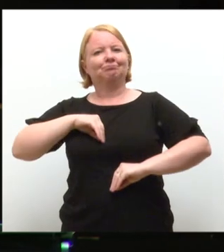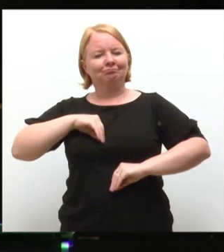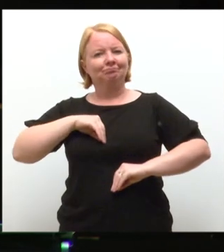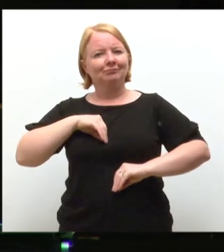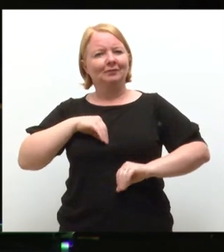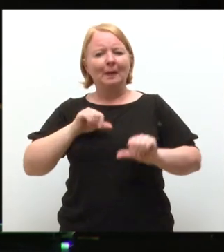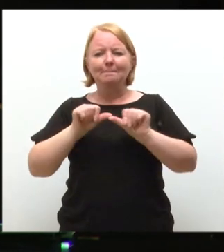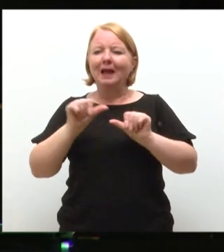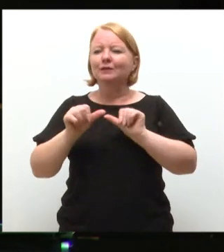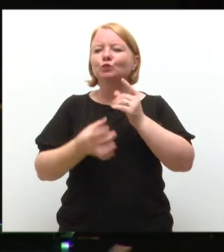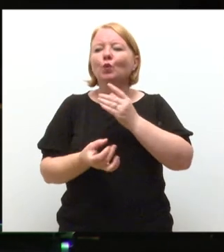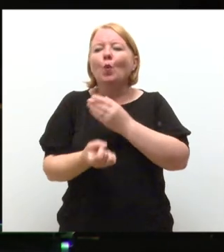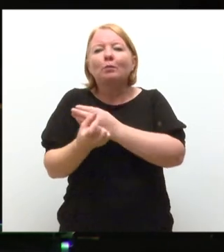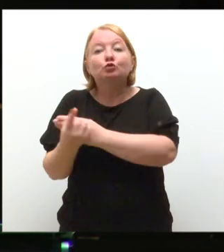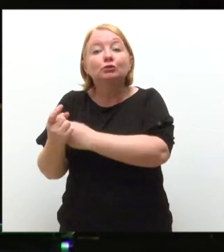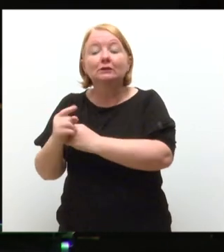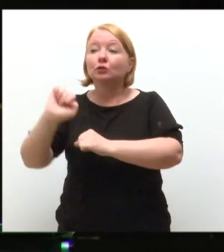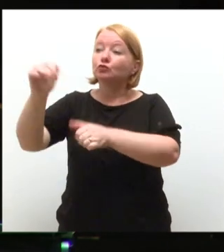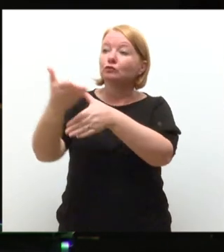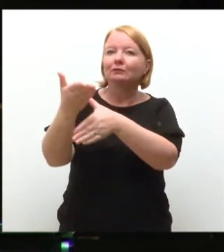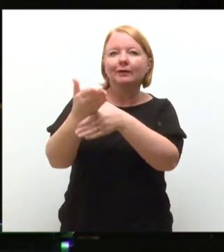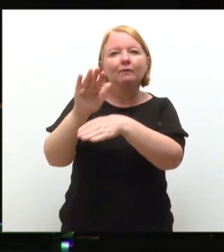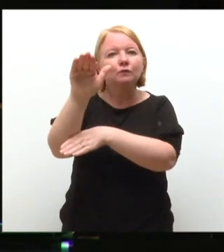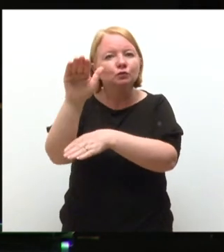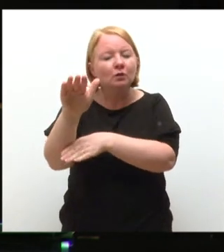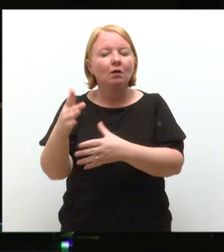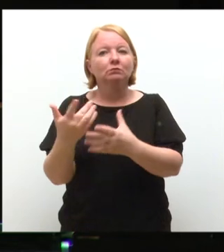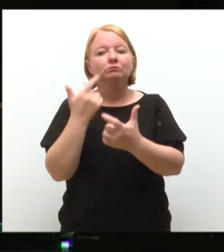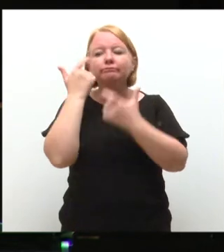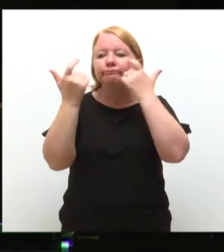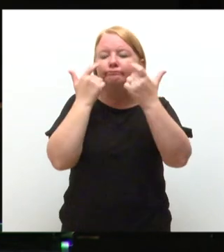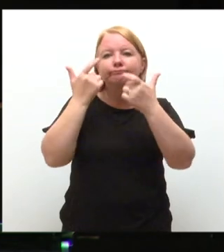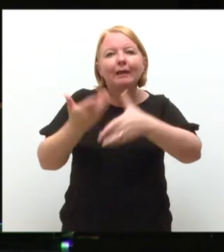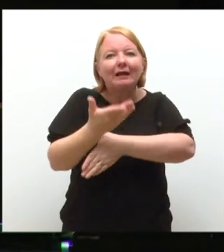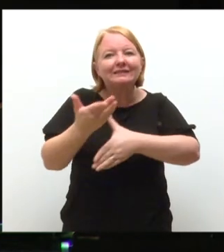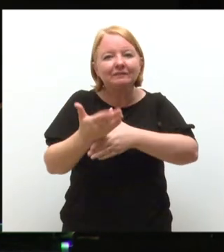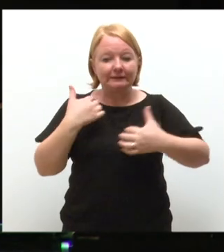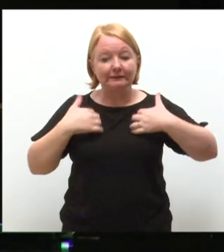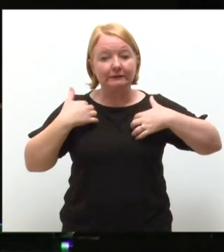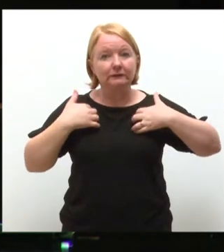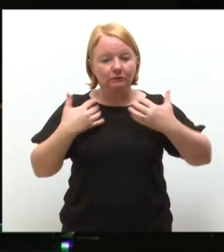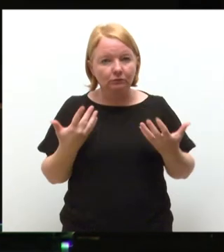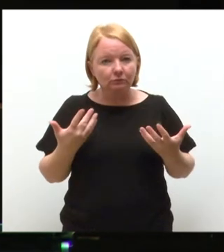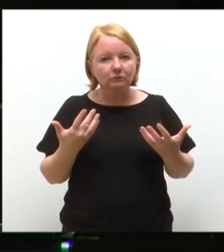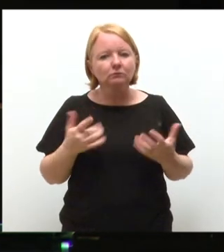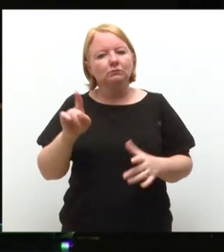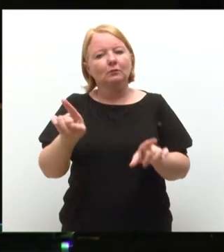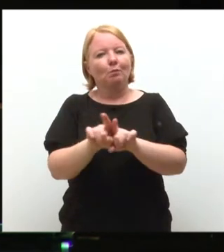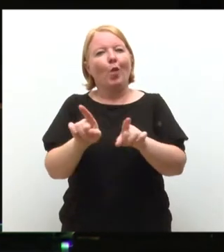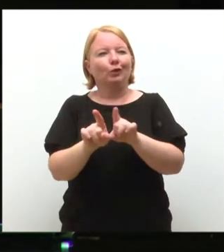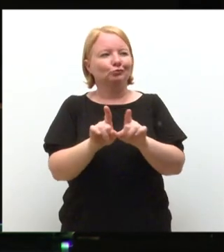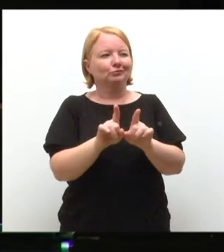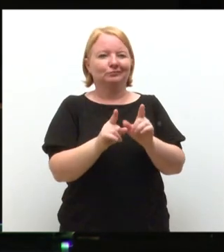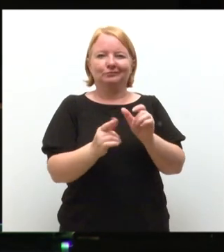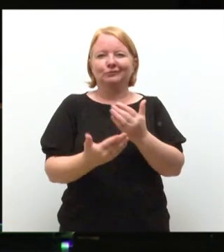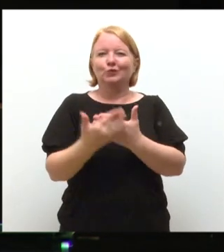best opportunities to find the career you want, to pursue the activities you are interested in, and to find new friends.